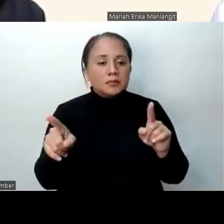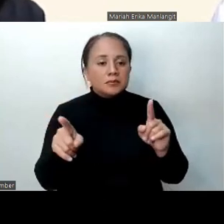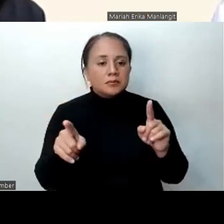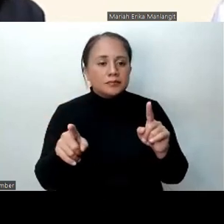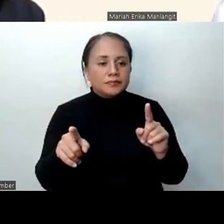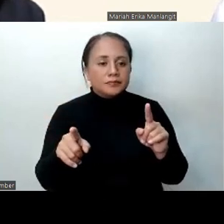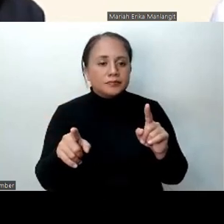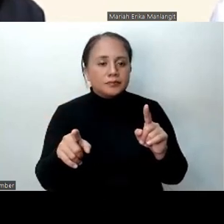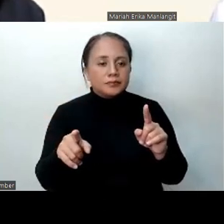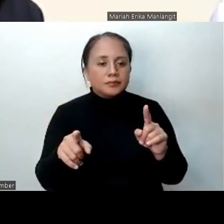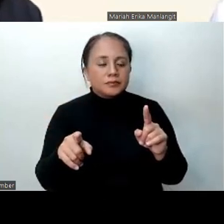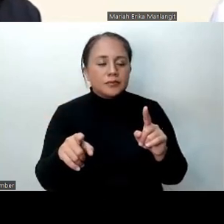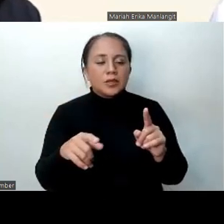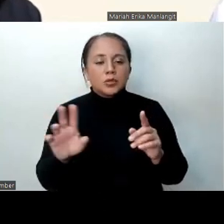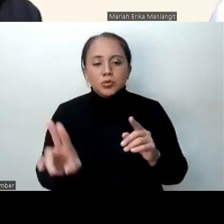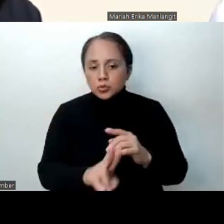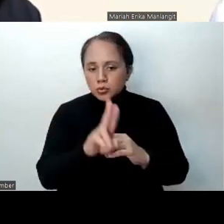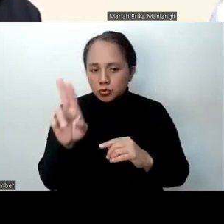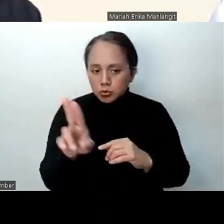using it,